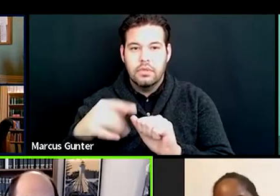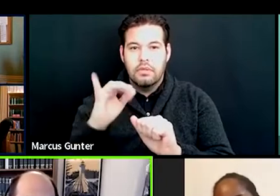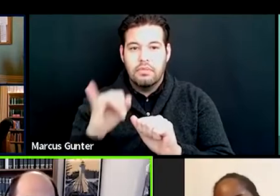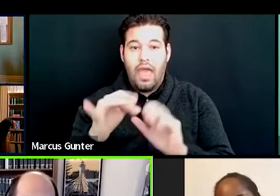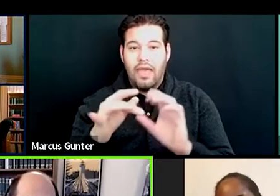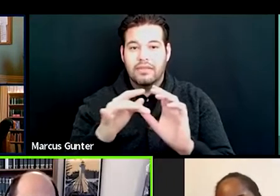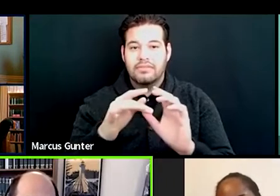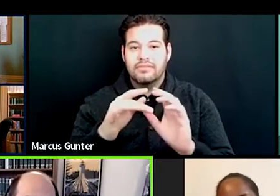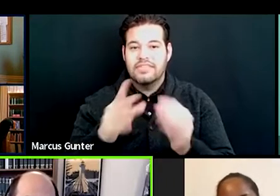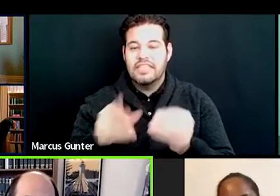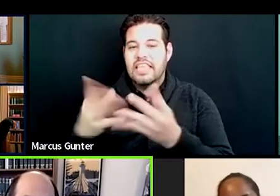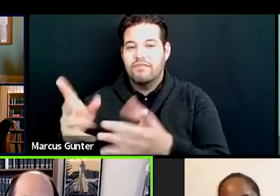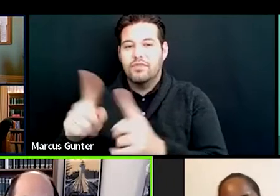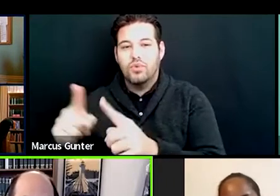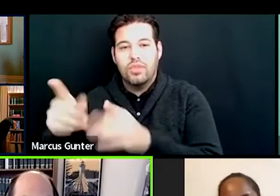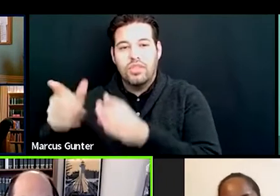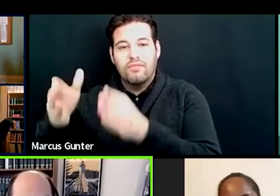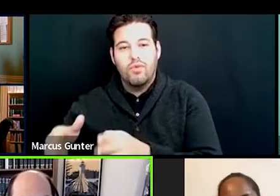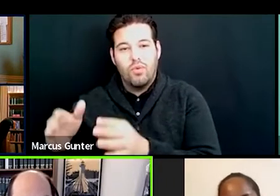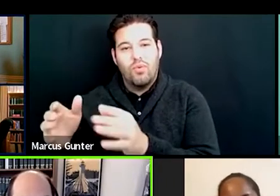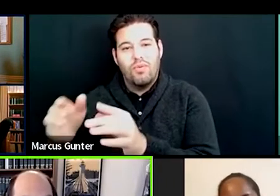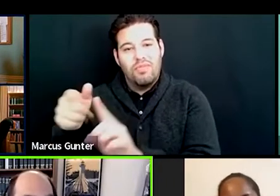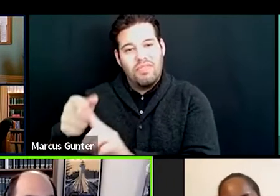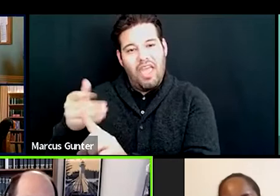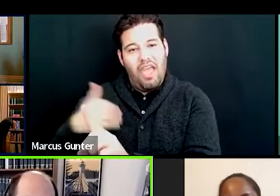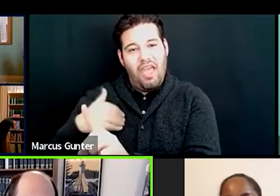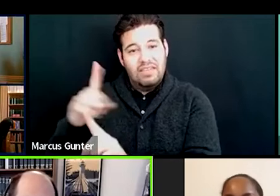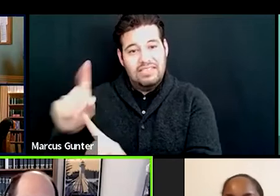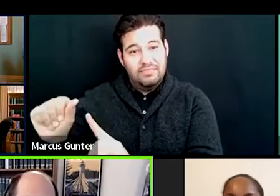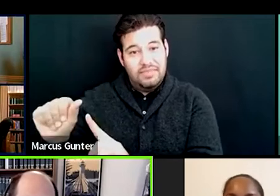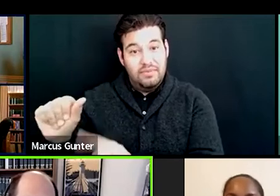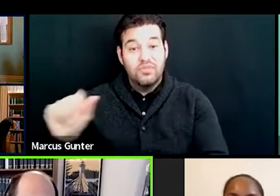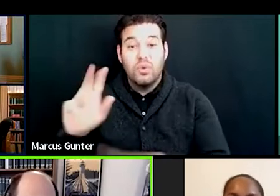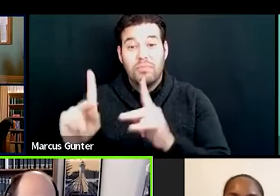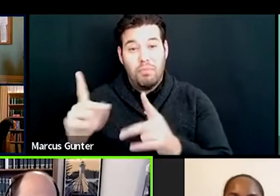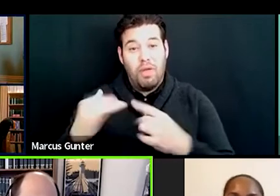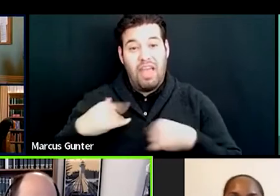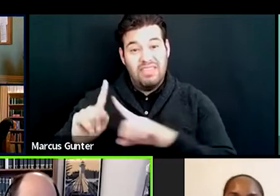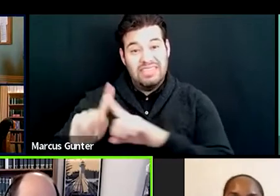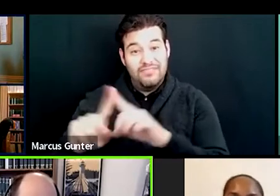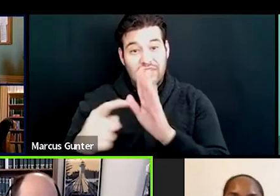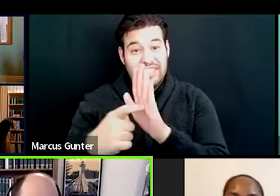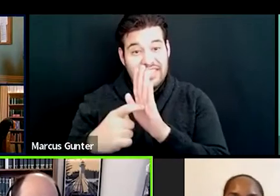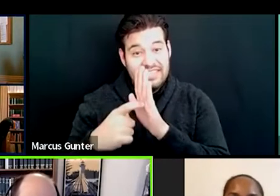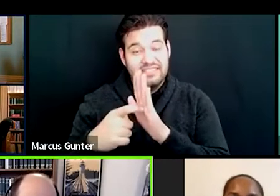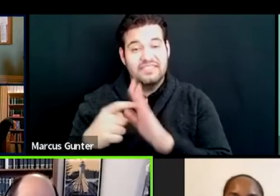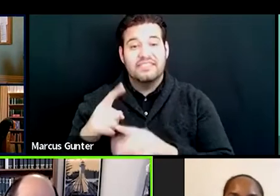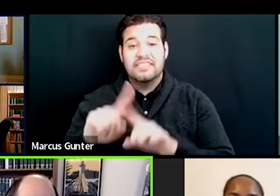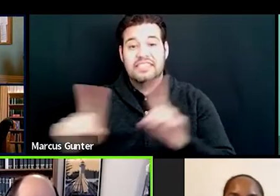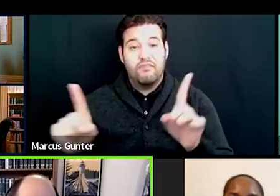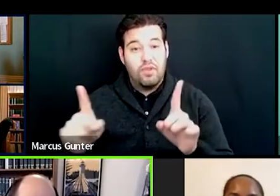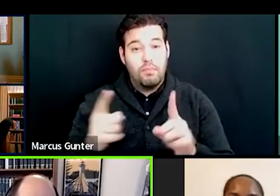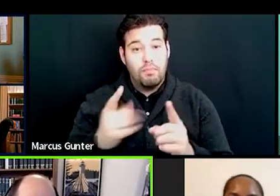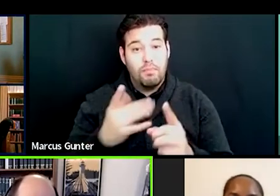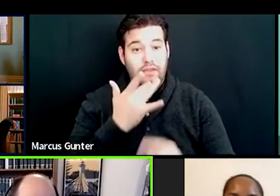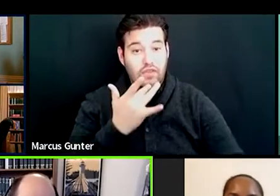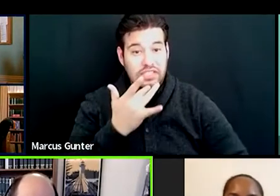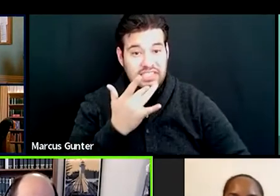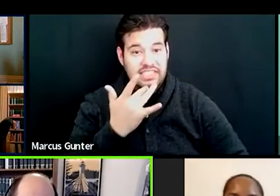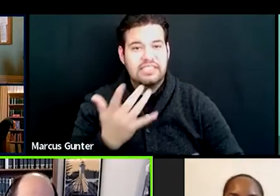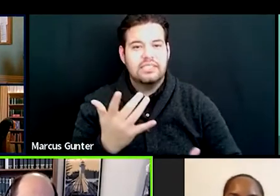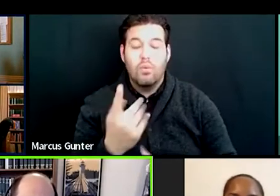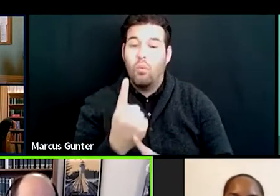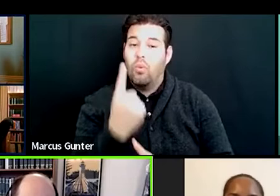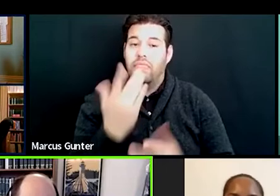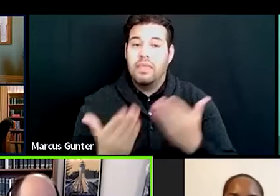disability. And so different people have different needs and different preferences. Uh, and one thing that might